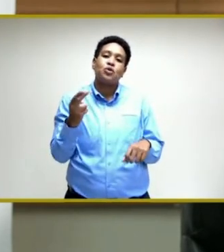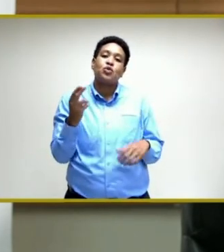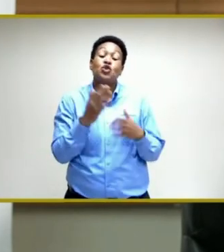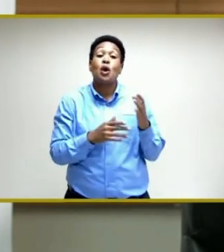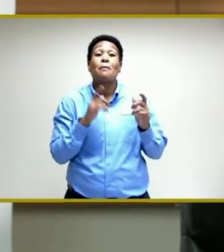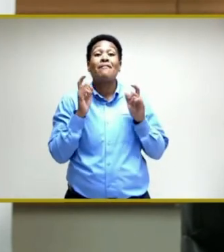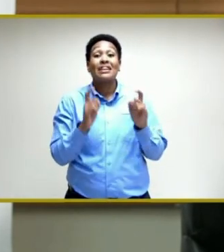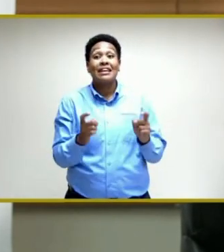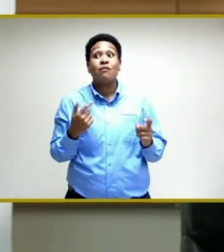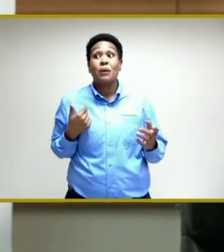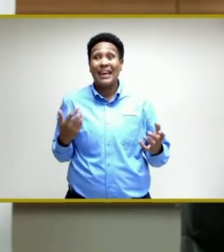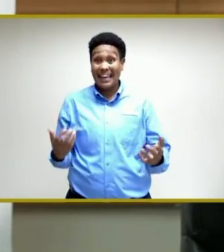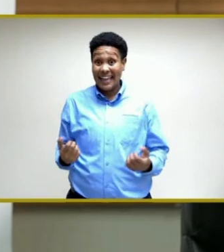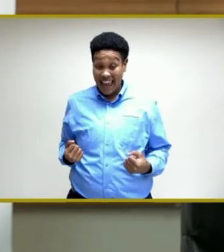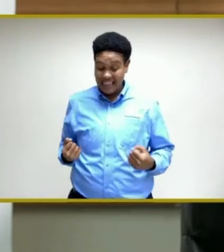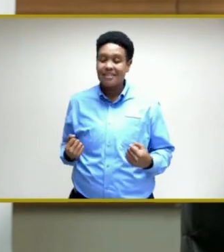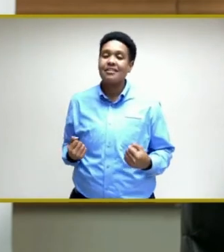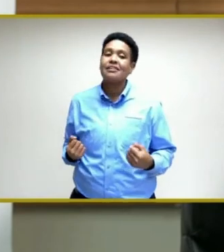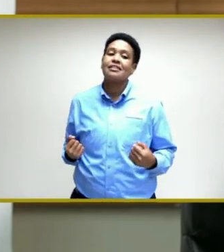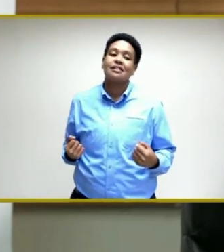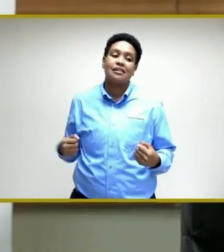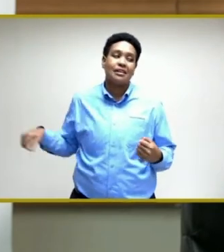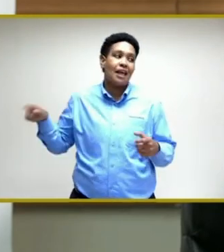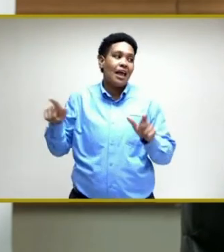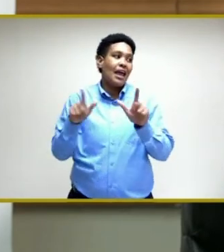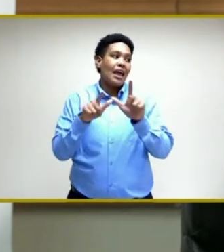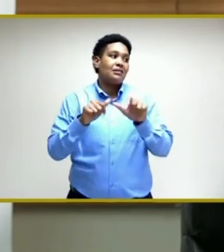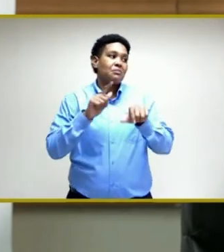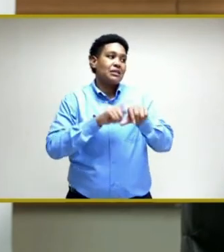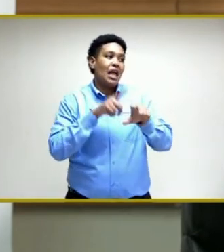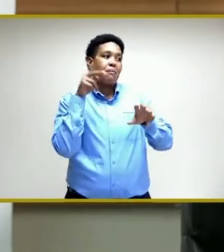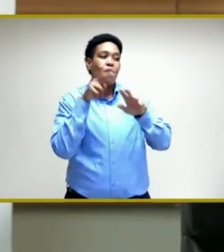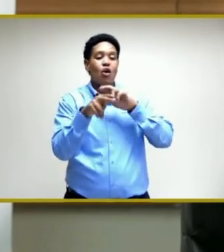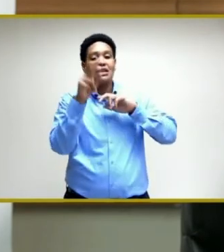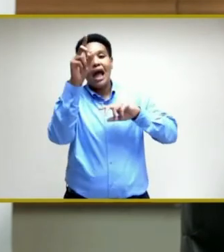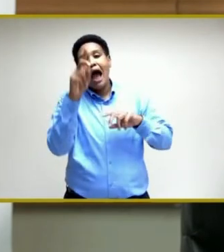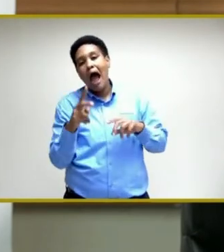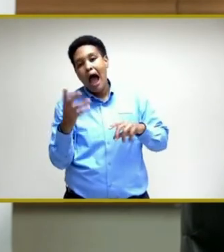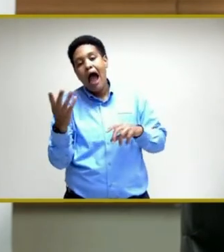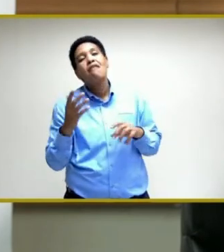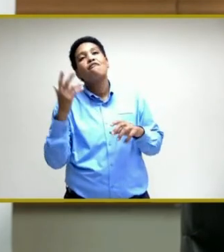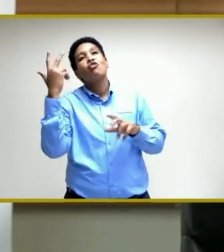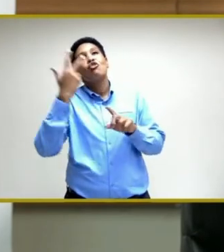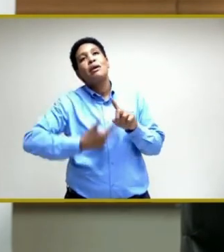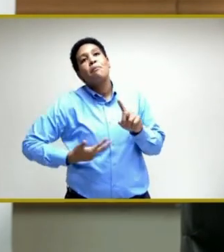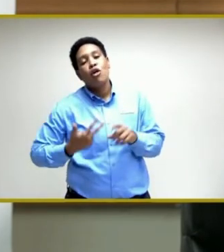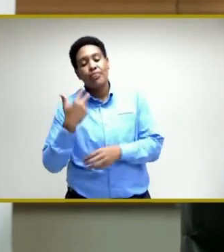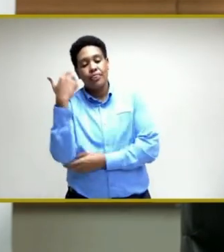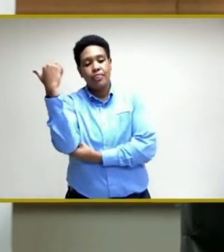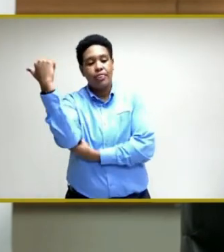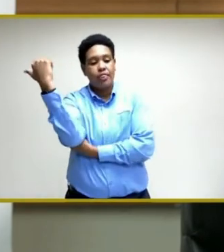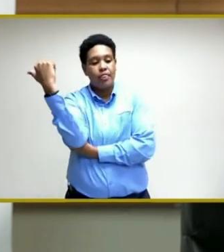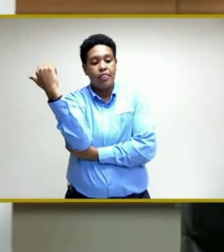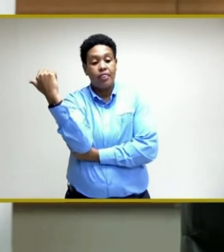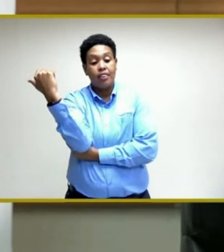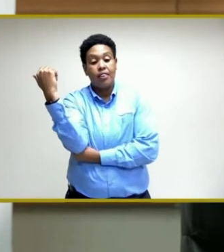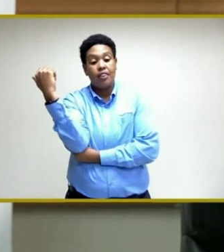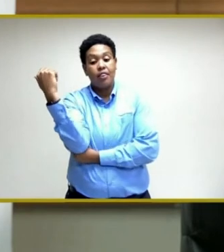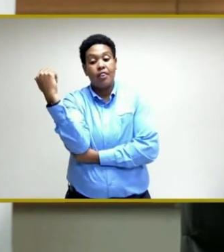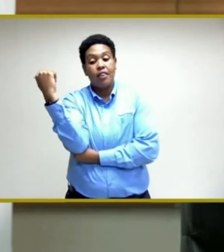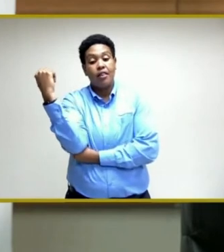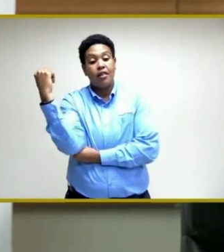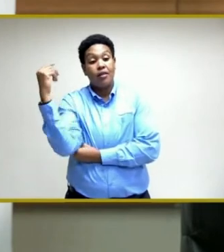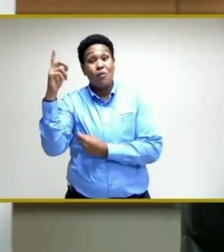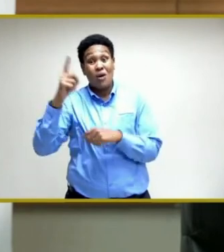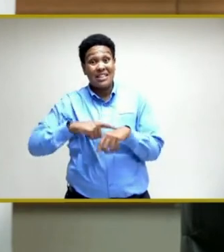gifts that we have had, we have had those expiration period cut in half, three months, in one case, as you know, we